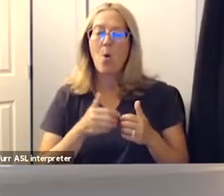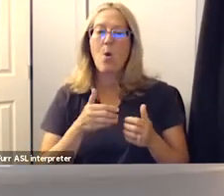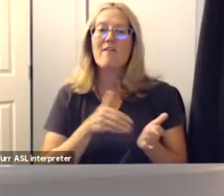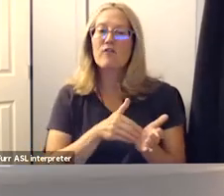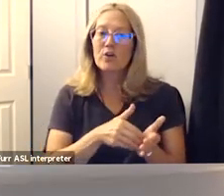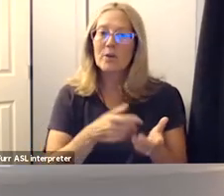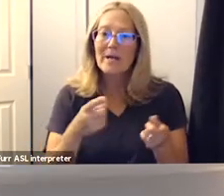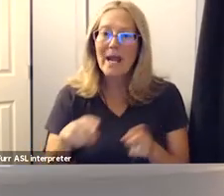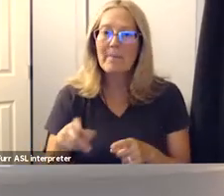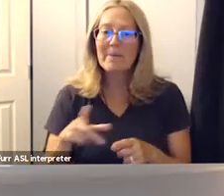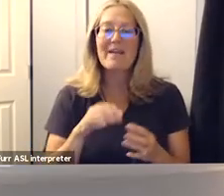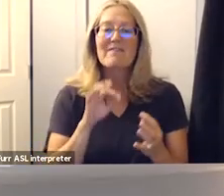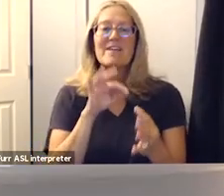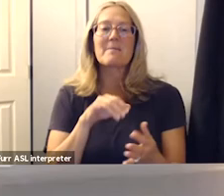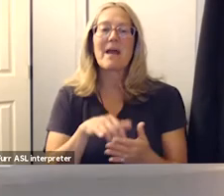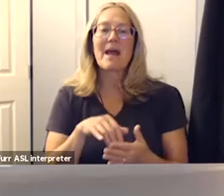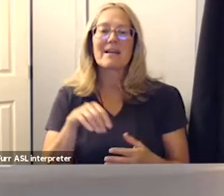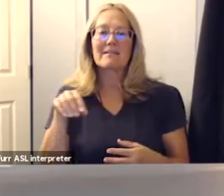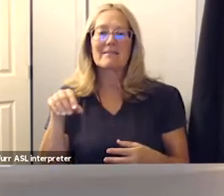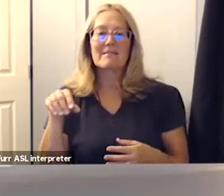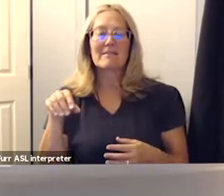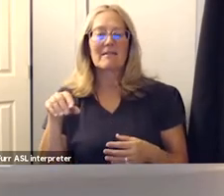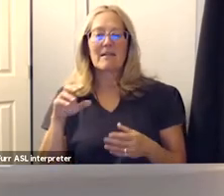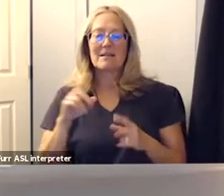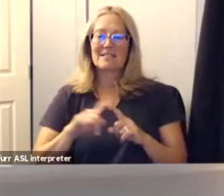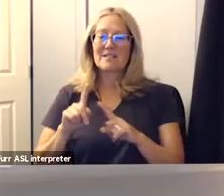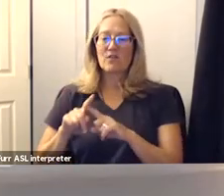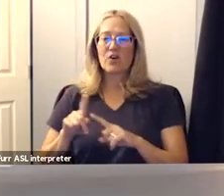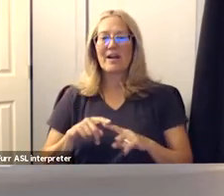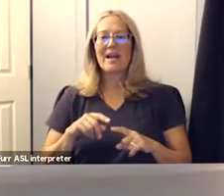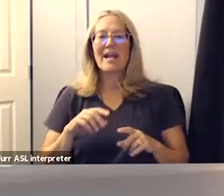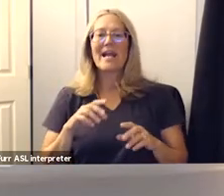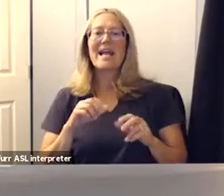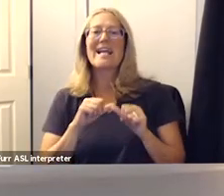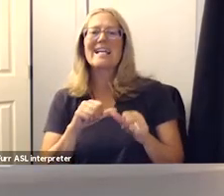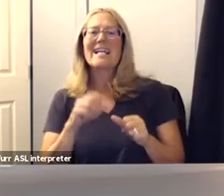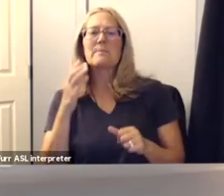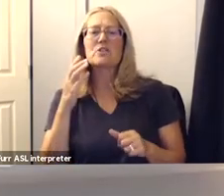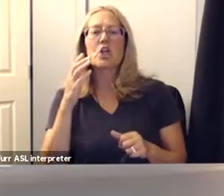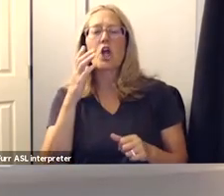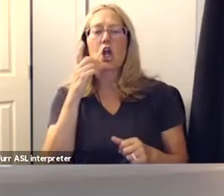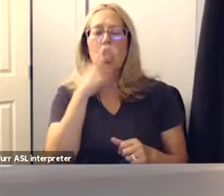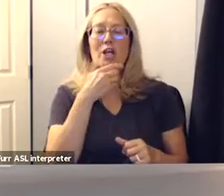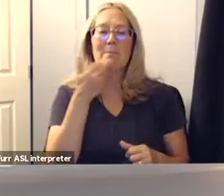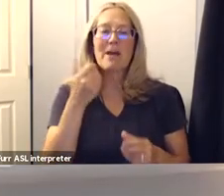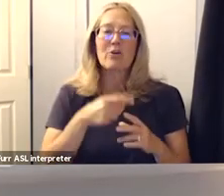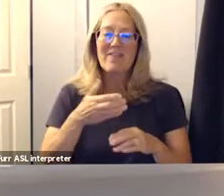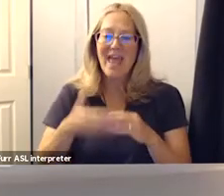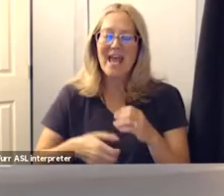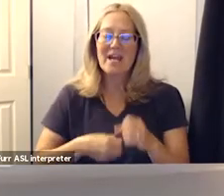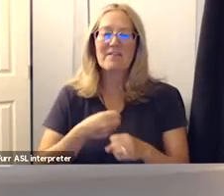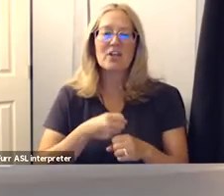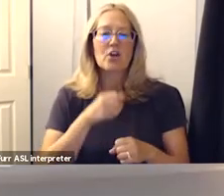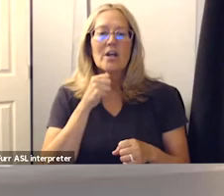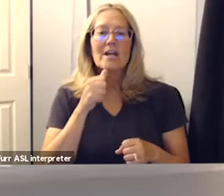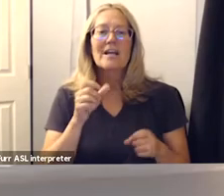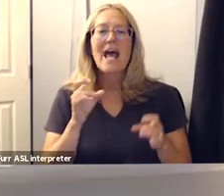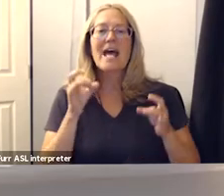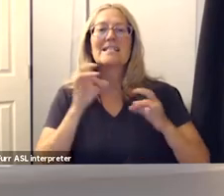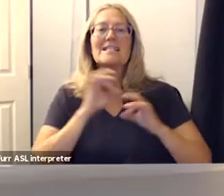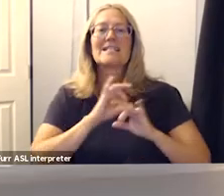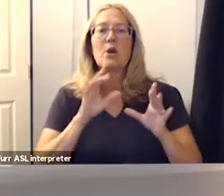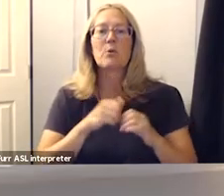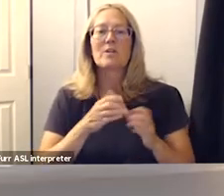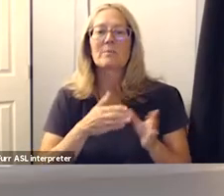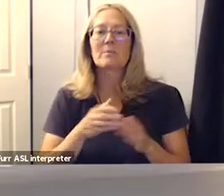and there's feedback and then there's a good report card that keeps looking better at the end of the year that doesn't look terrible at the end of the year with a plan for